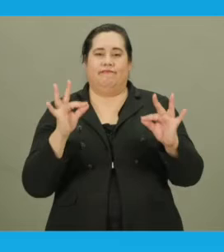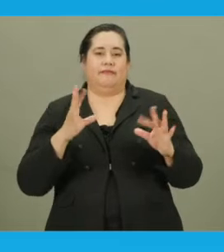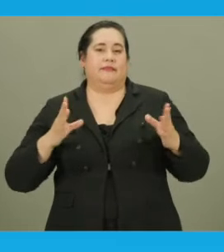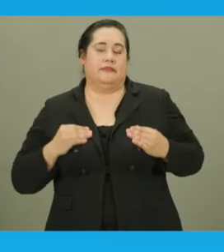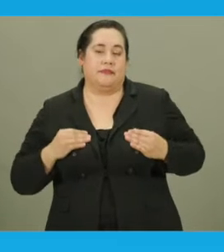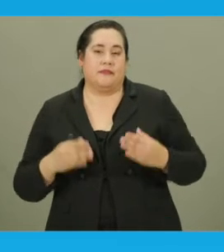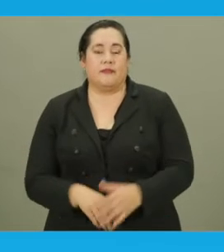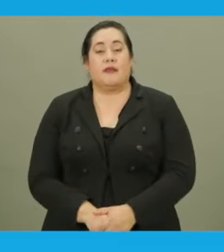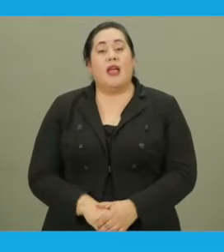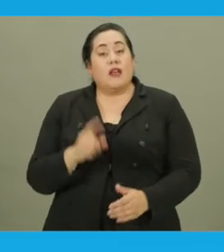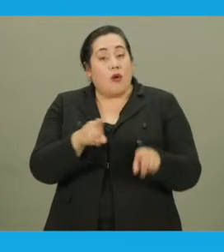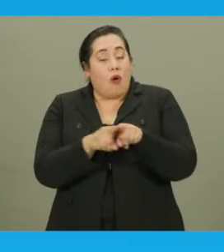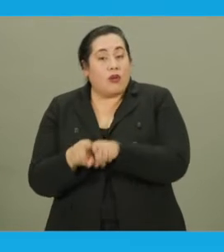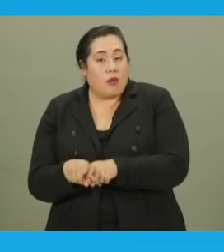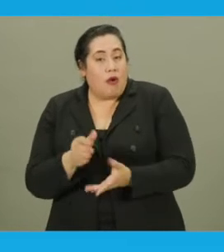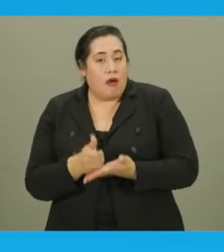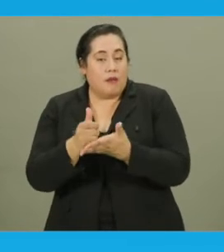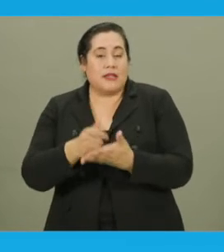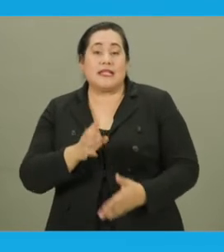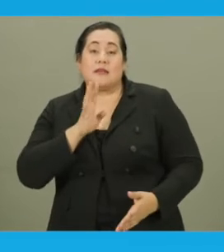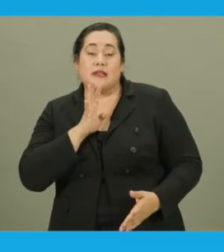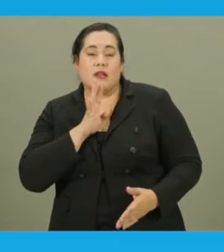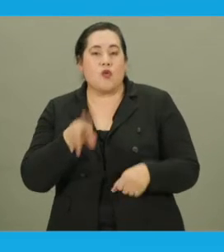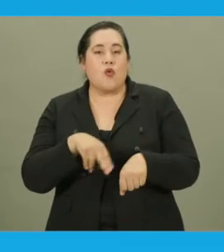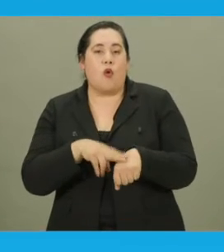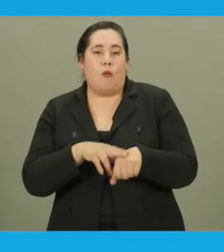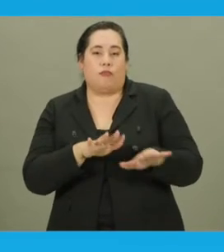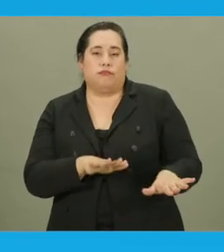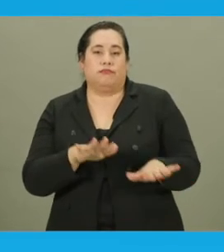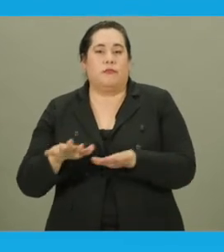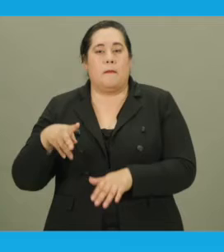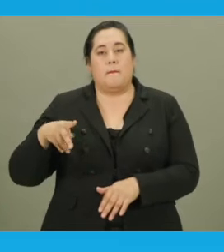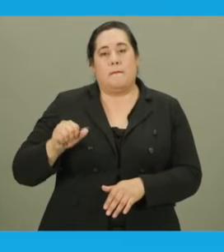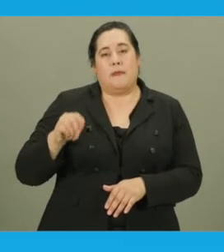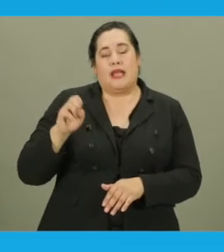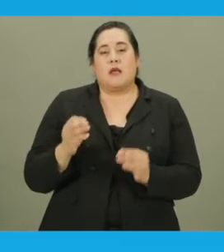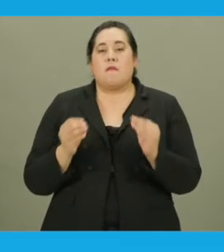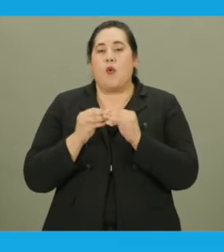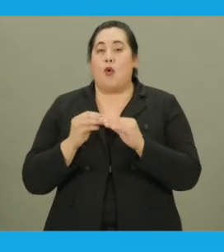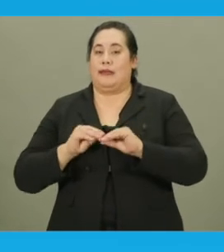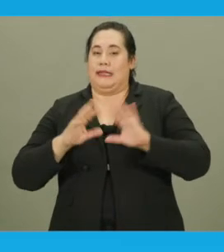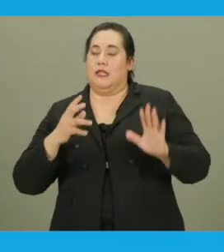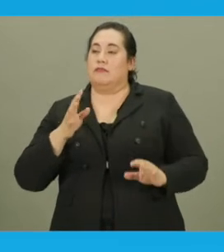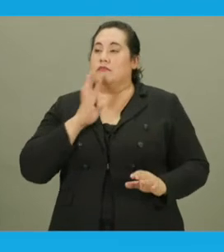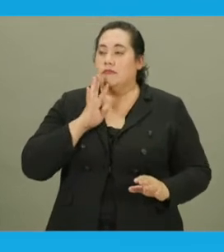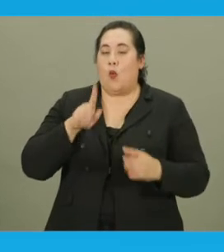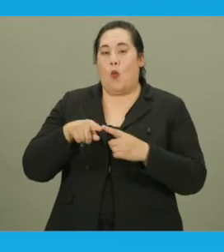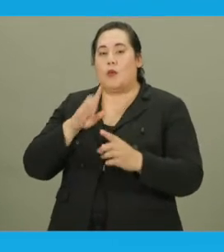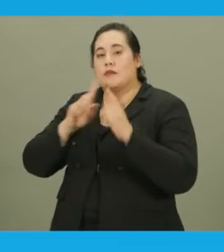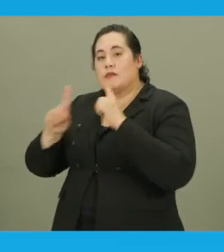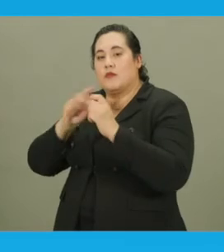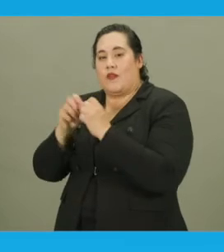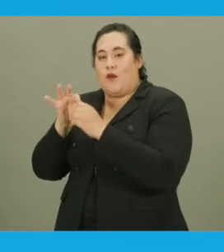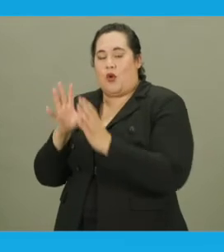perfectly acceptable. It is also helpful to speak at a normal pace and be more pronounced when speaking to the